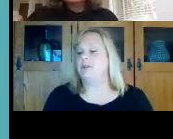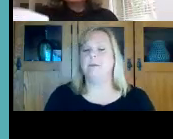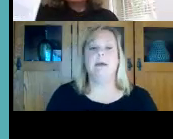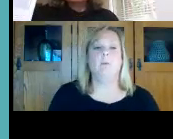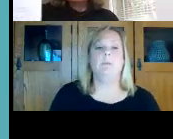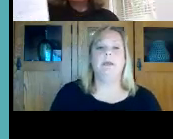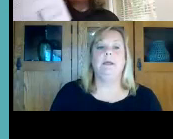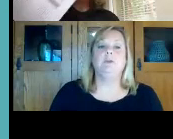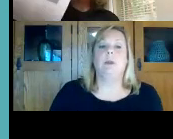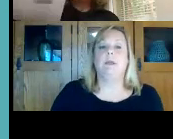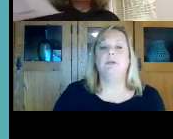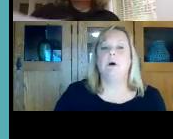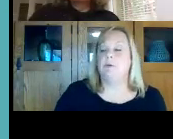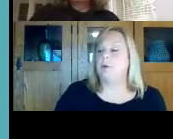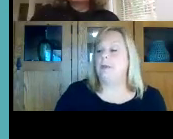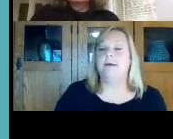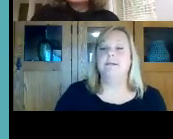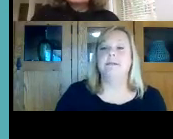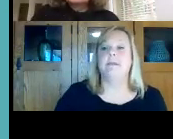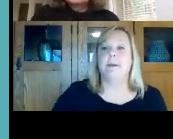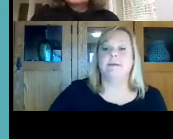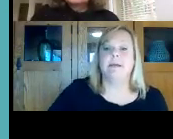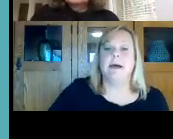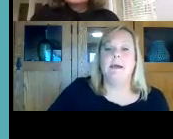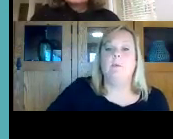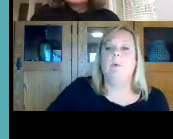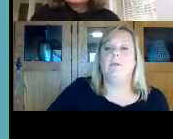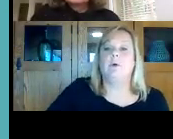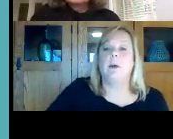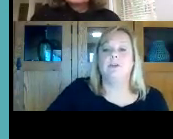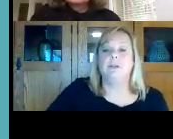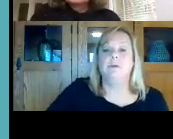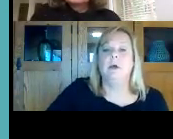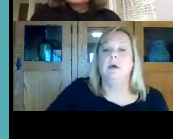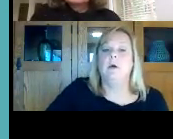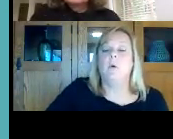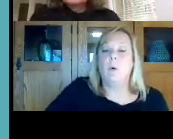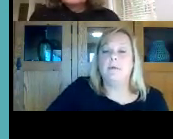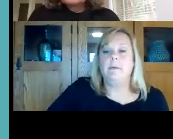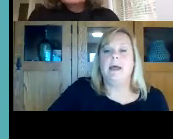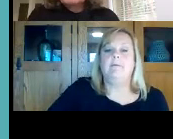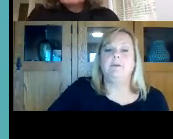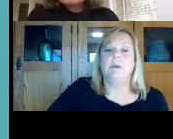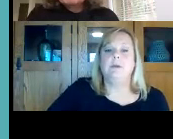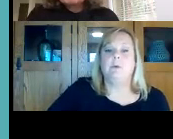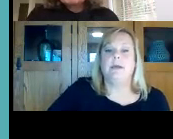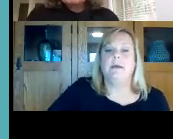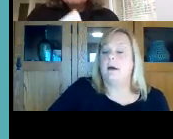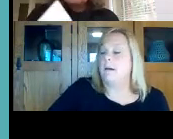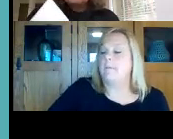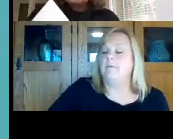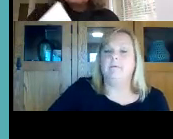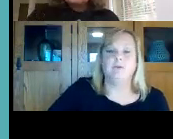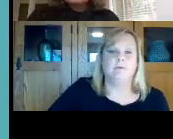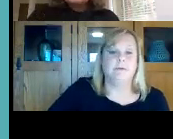the vision would be at 20 200 or less in the best eye with correction or they would have a 20 degree